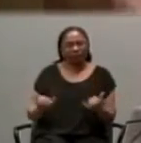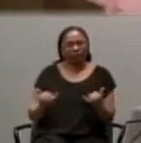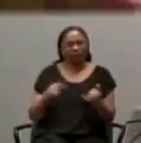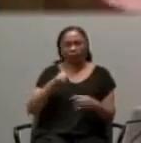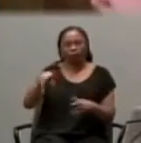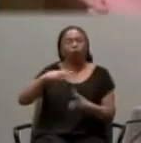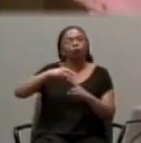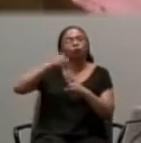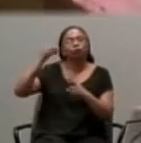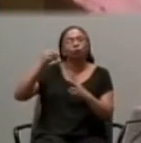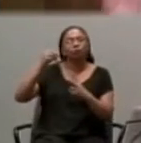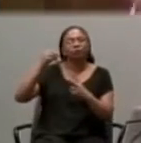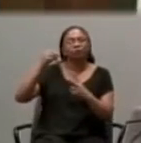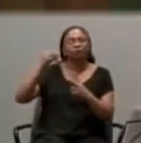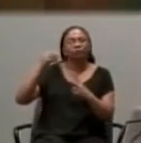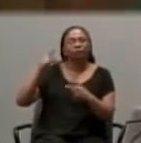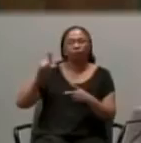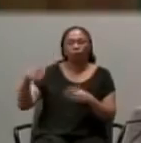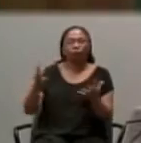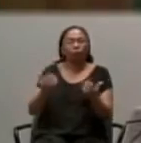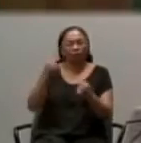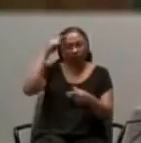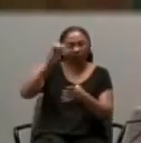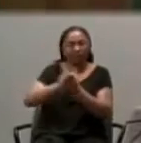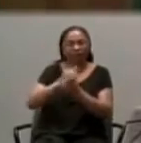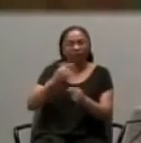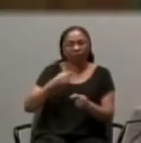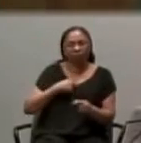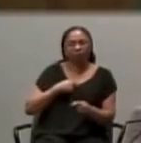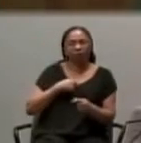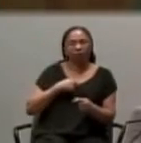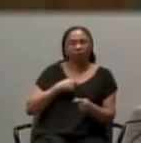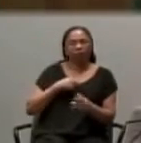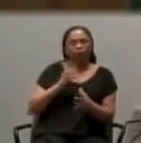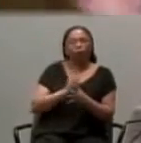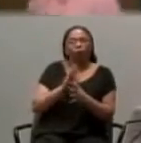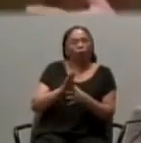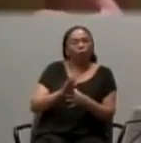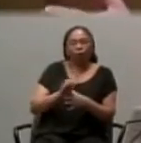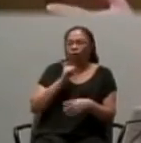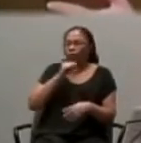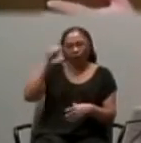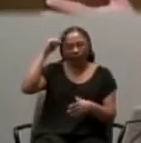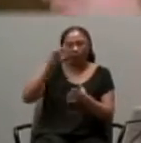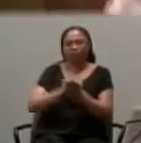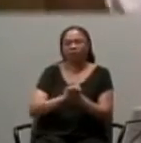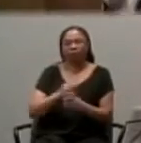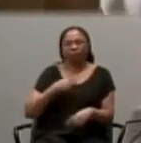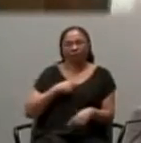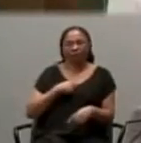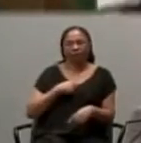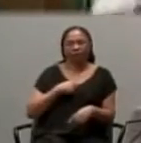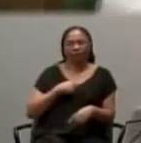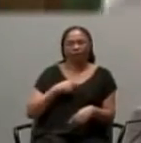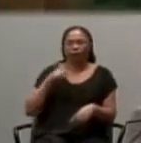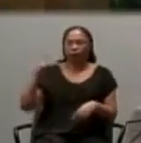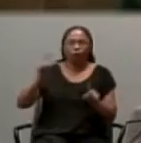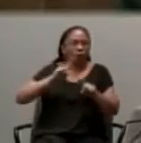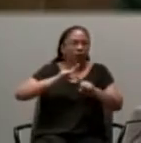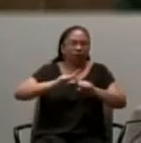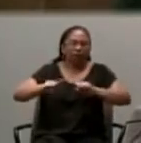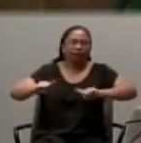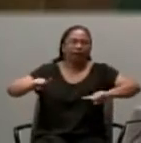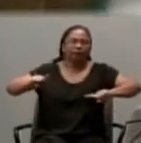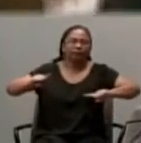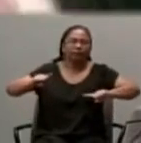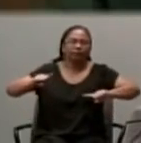Make your choice. You either believe me and believe in me, or you don't. You cannot share my voice